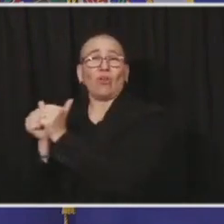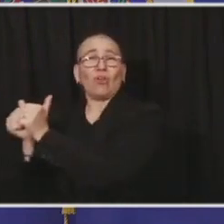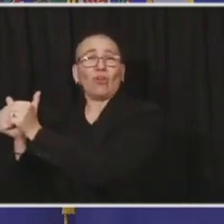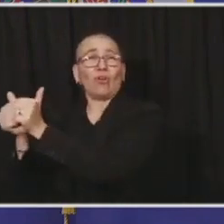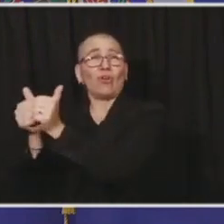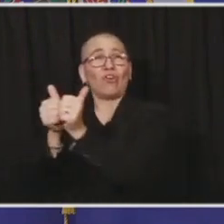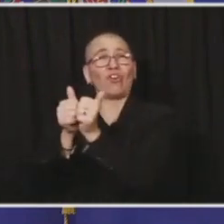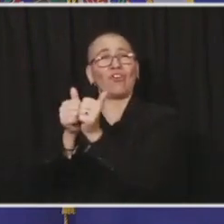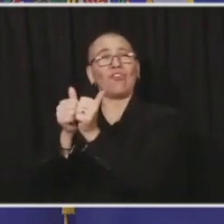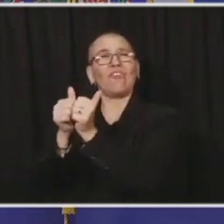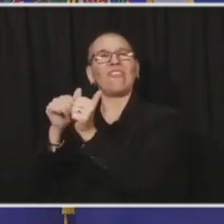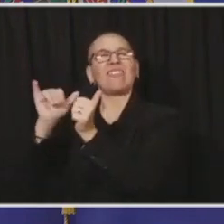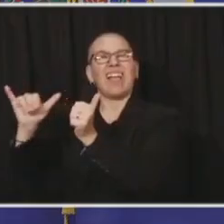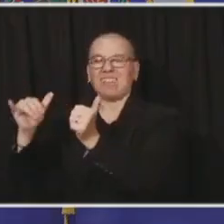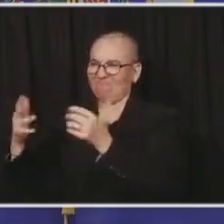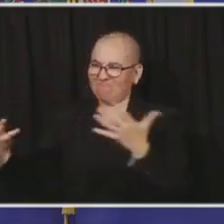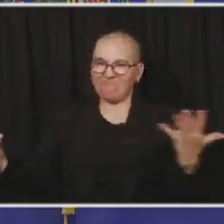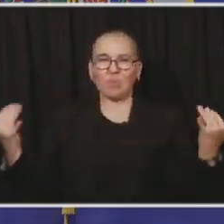Thank you, Governor.